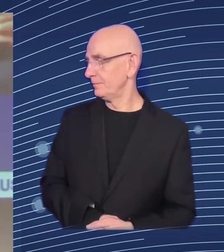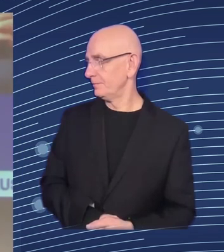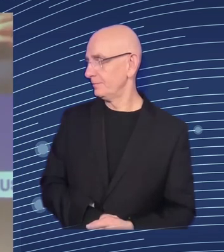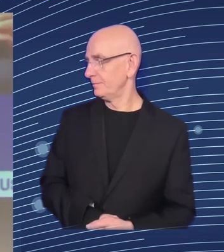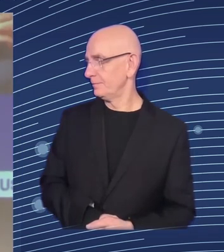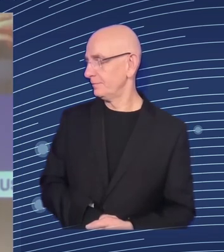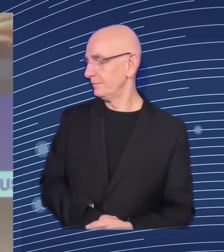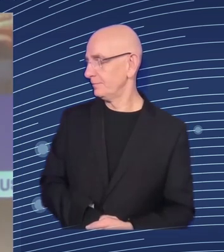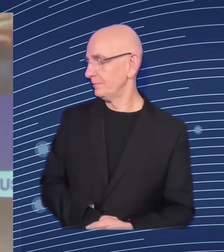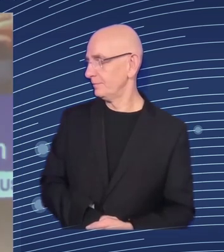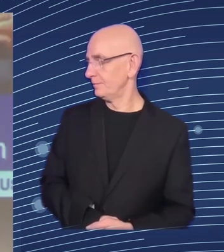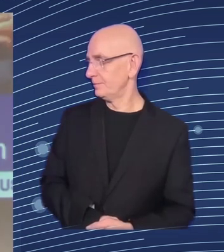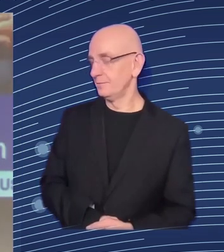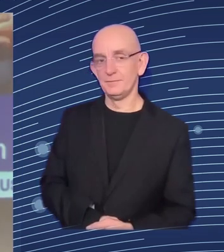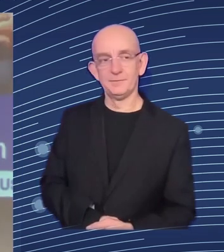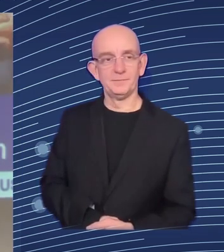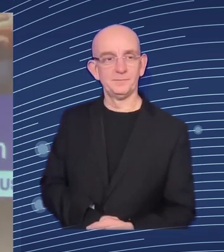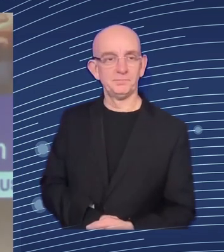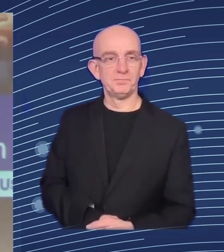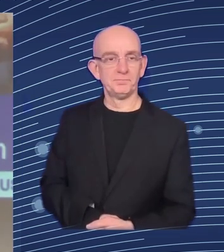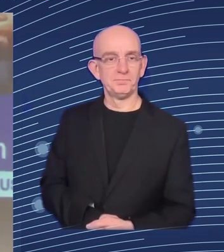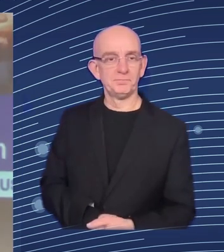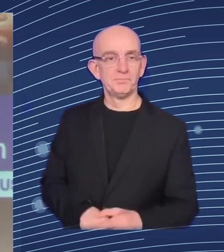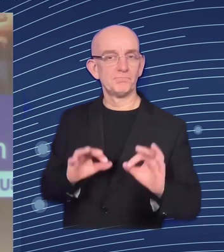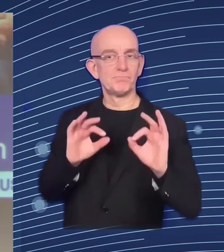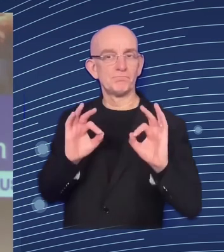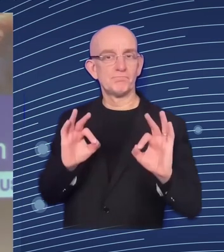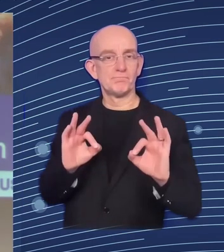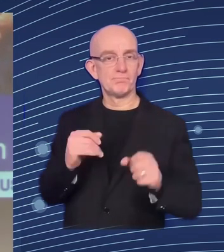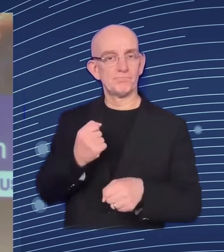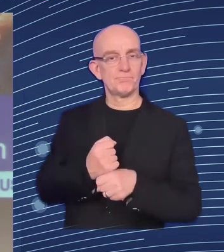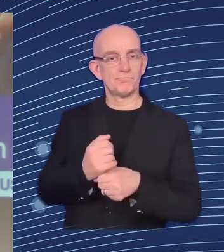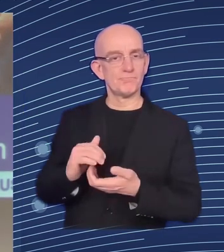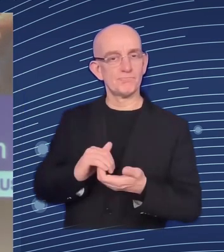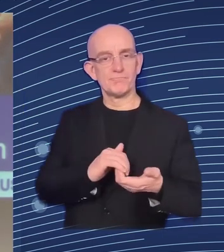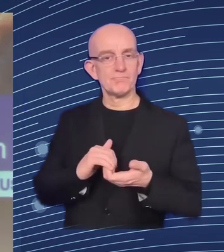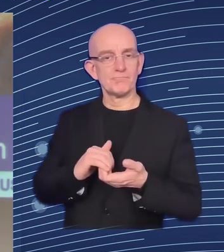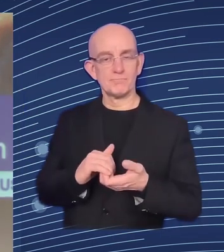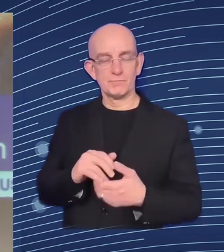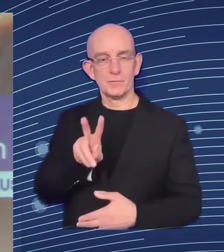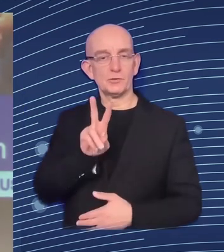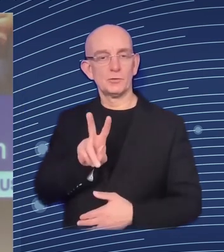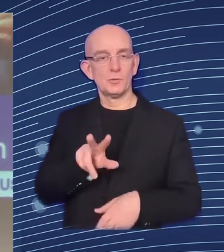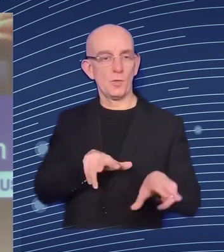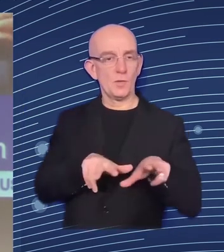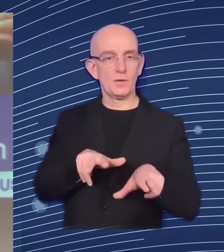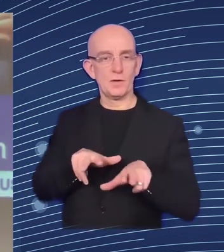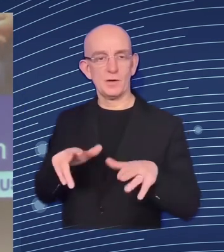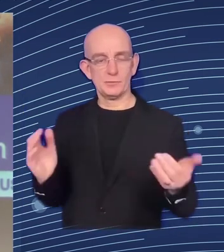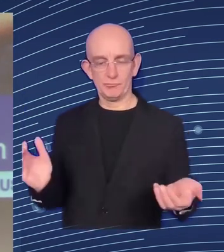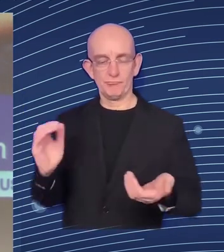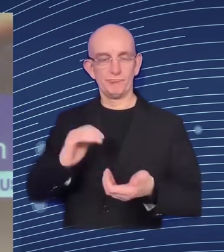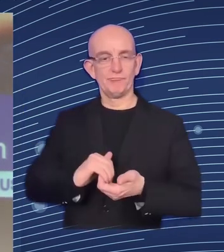crises uh in ukraine and also in other parts of our regions and with a specific focus on digital skills and green skills